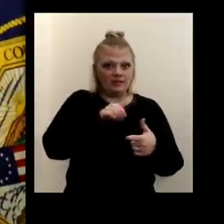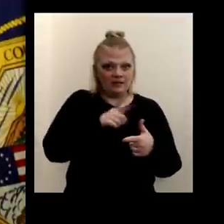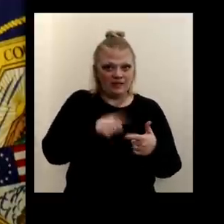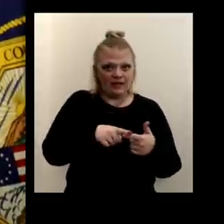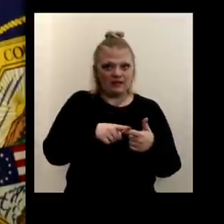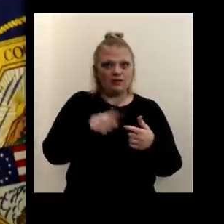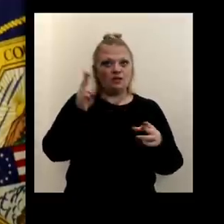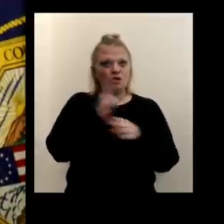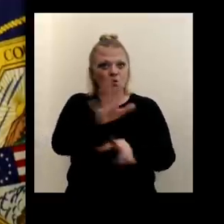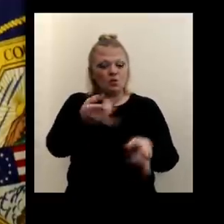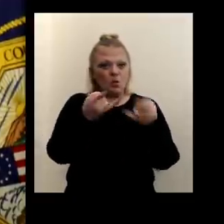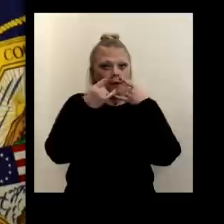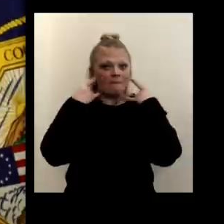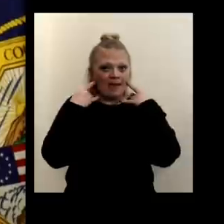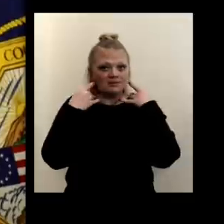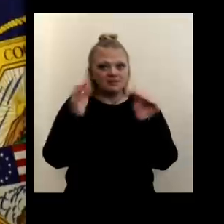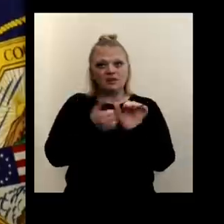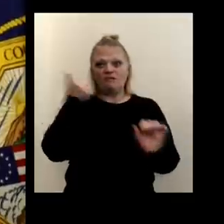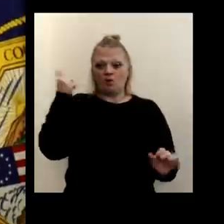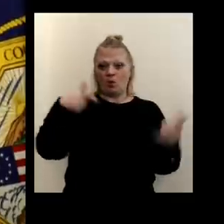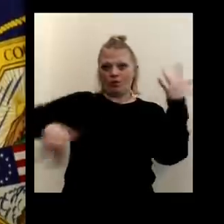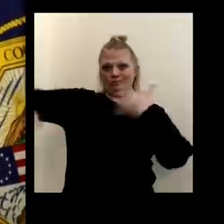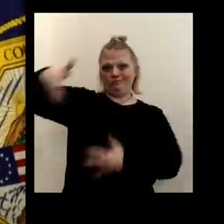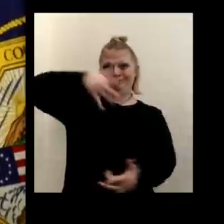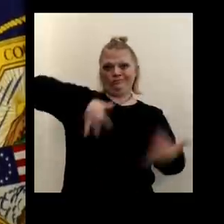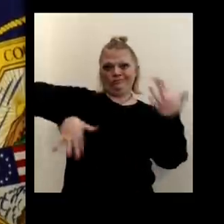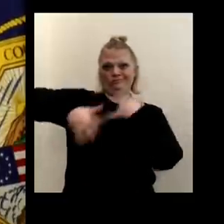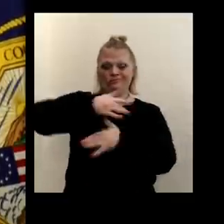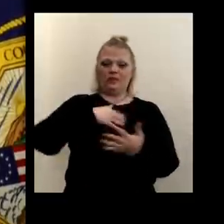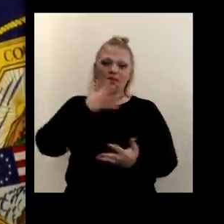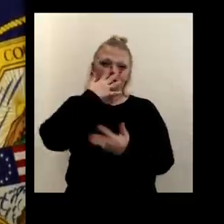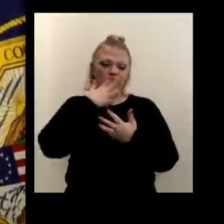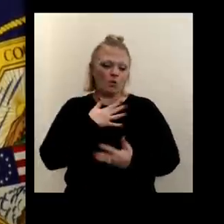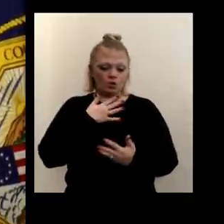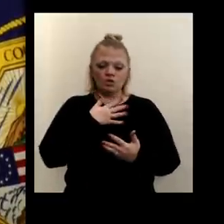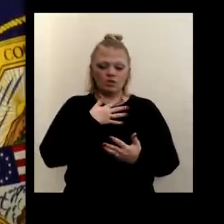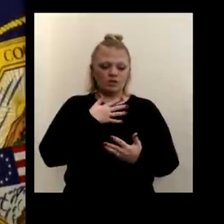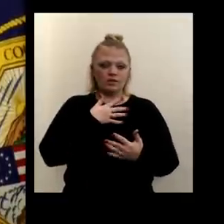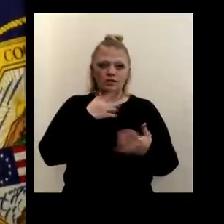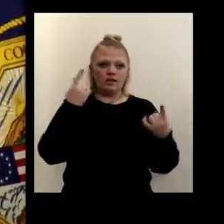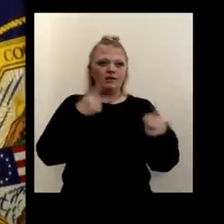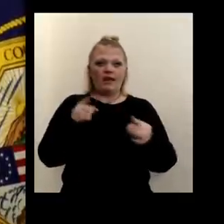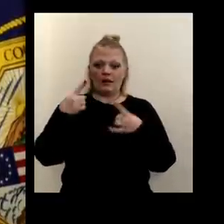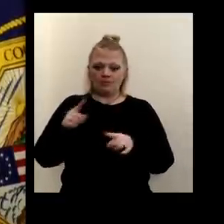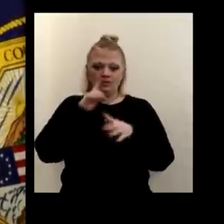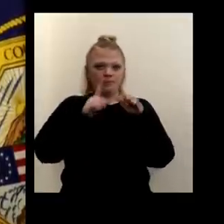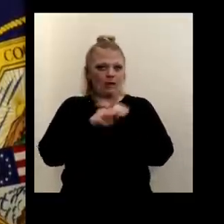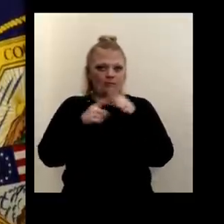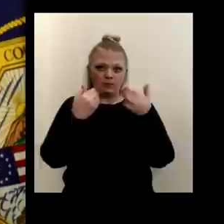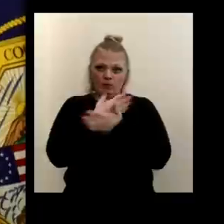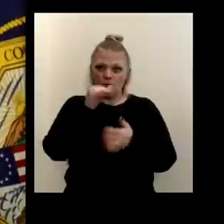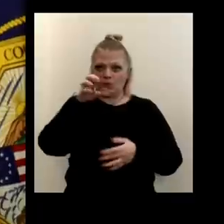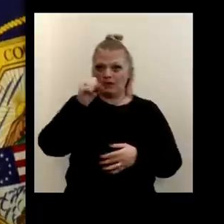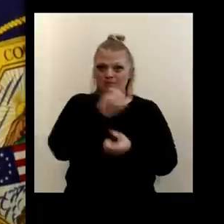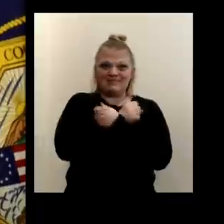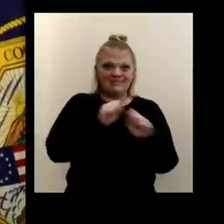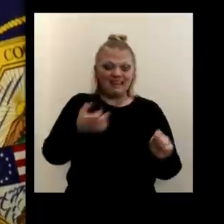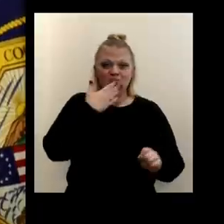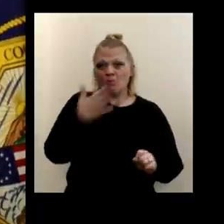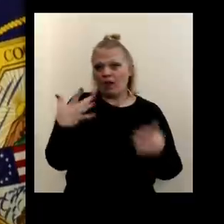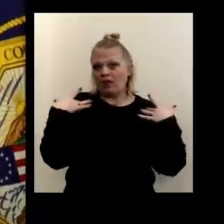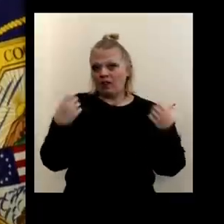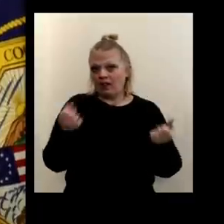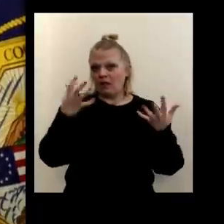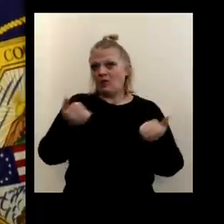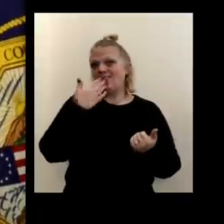wear your mask, avoid the social gatherings that unfortunately have plagued us with new cases, be safe and well. And